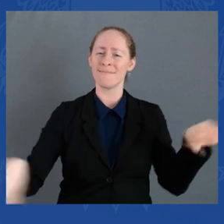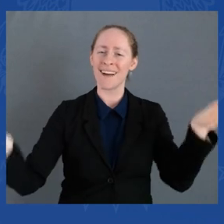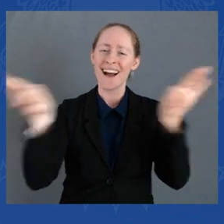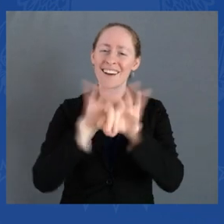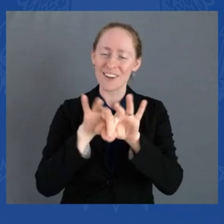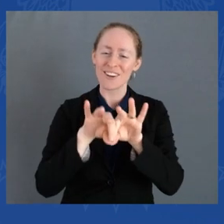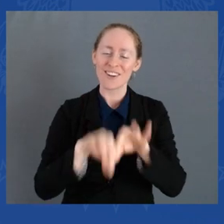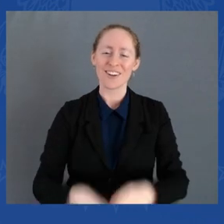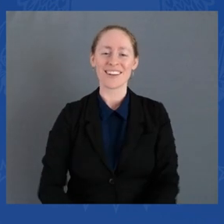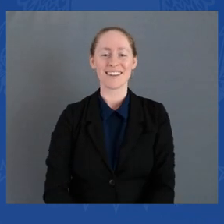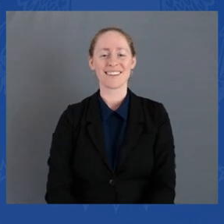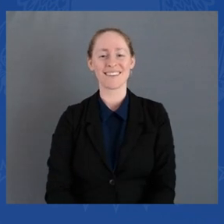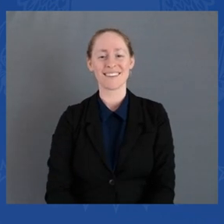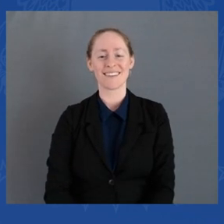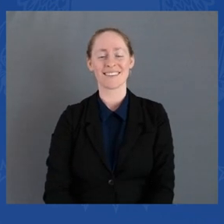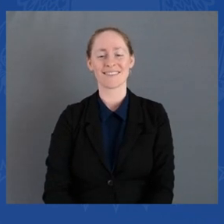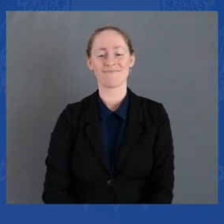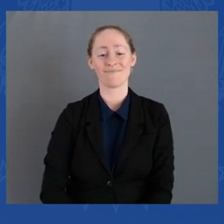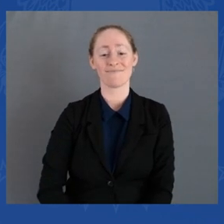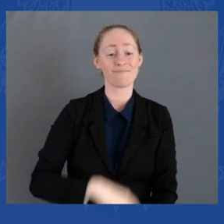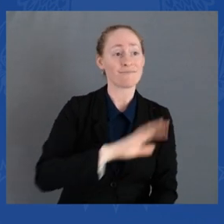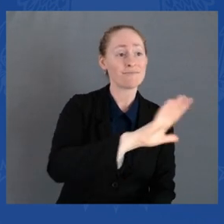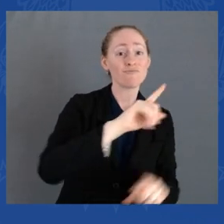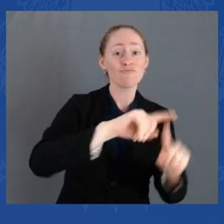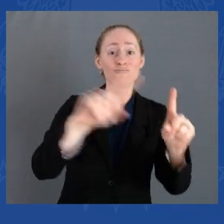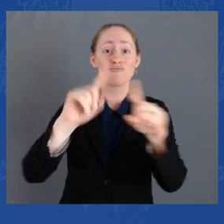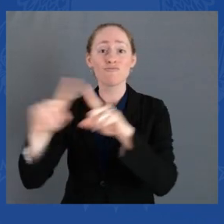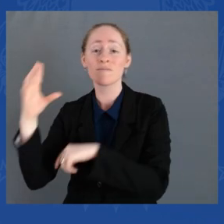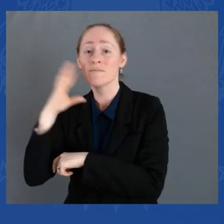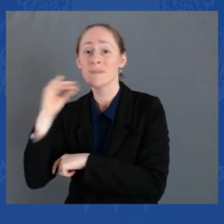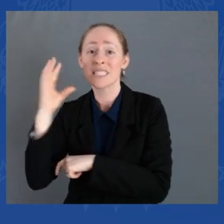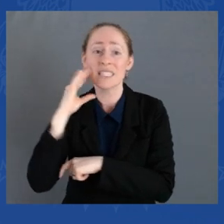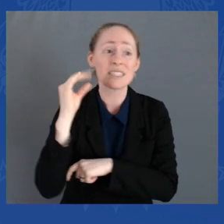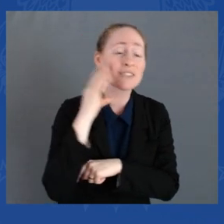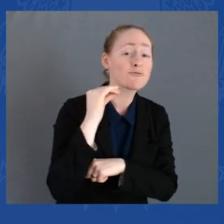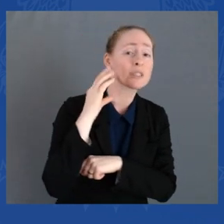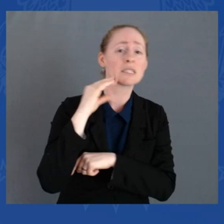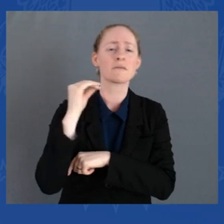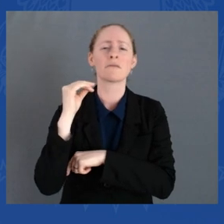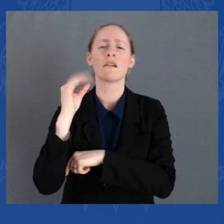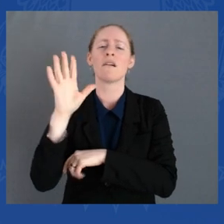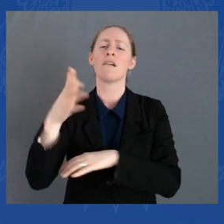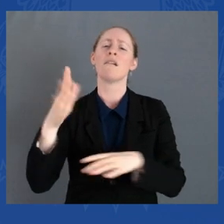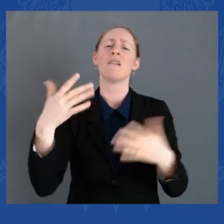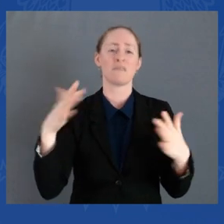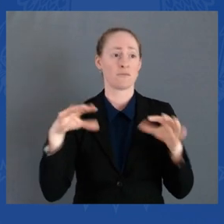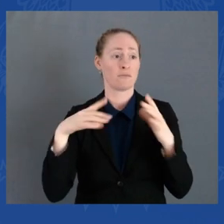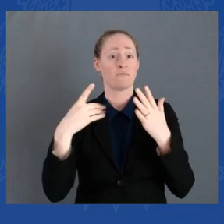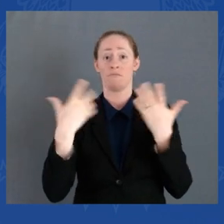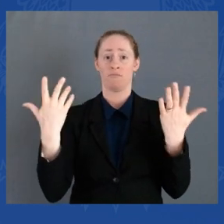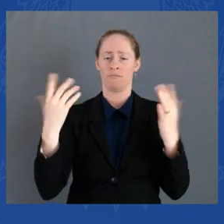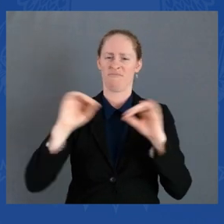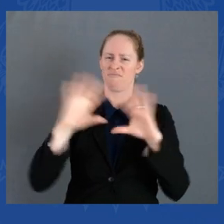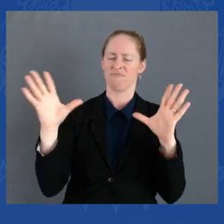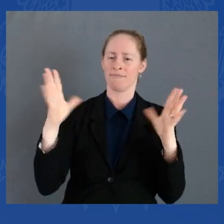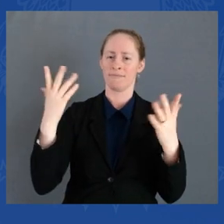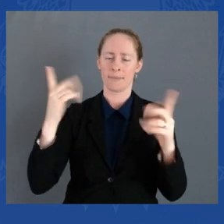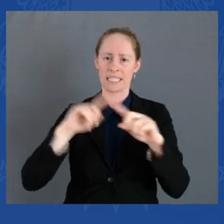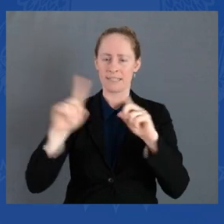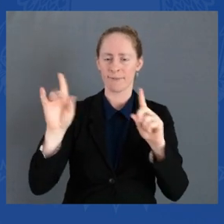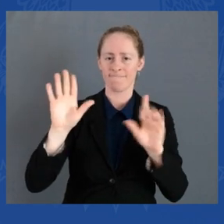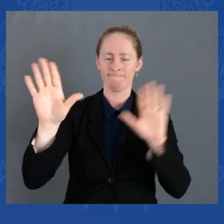of our people. And together, you bring harmony and strength to our